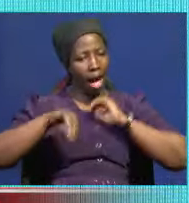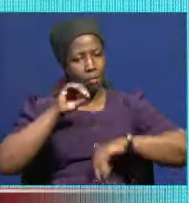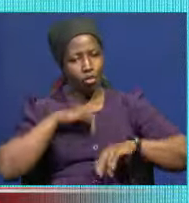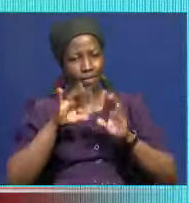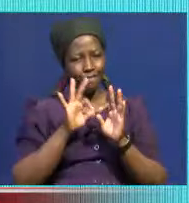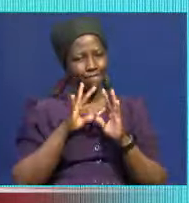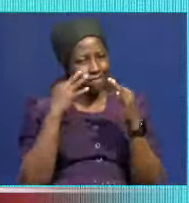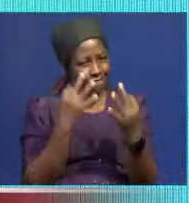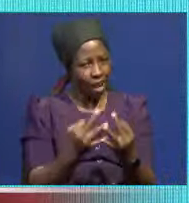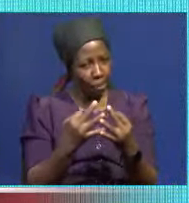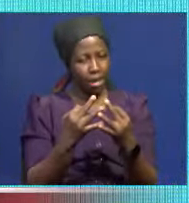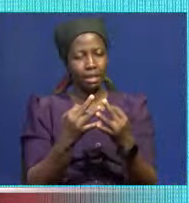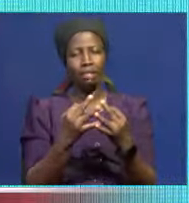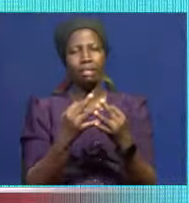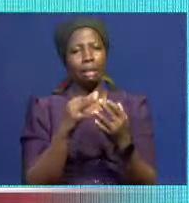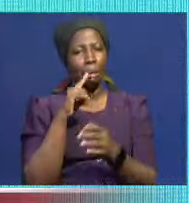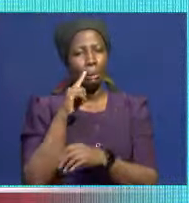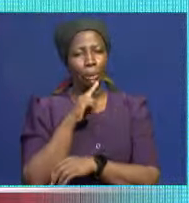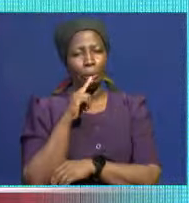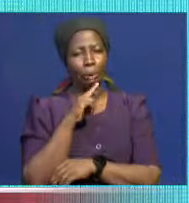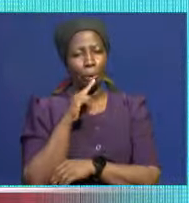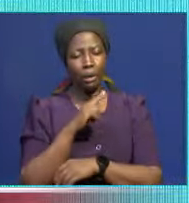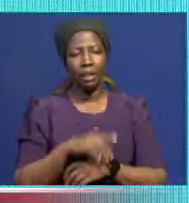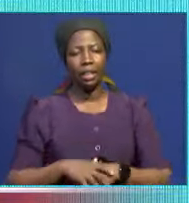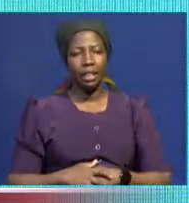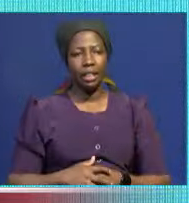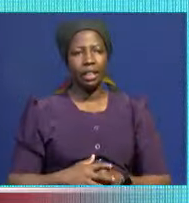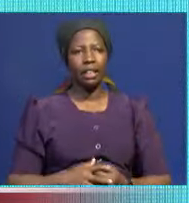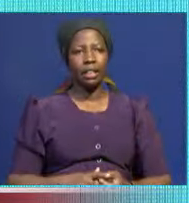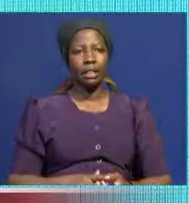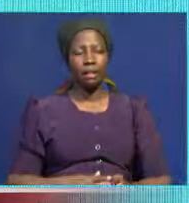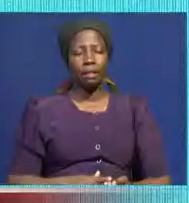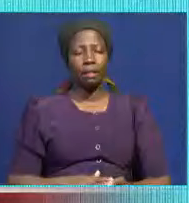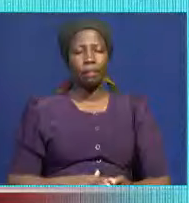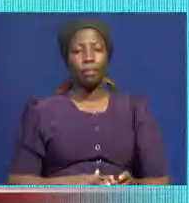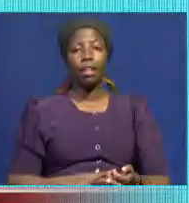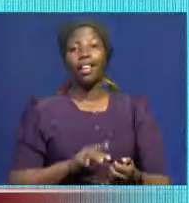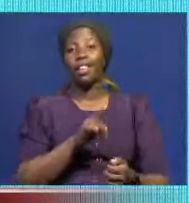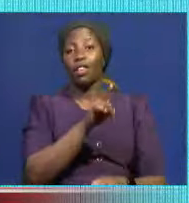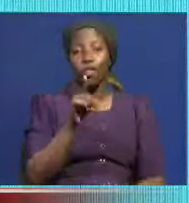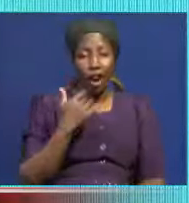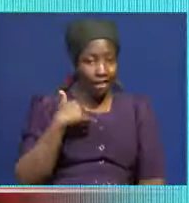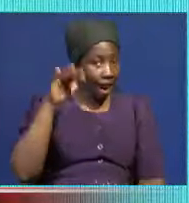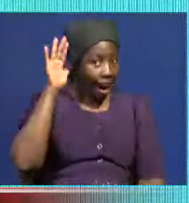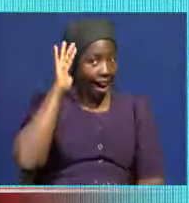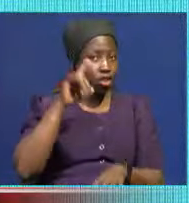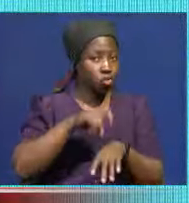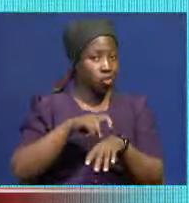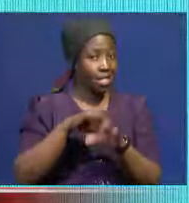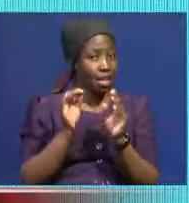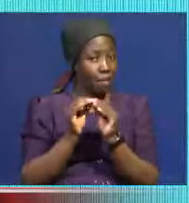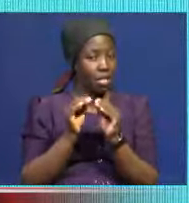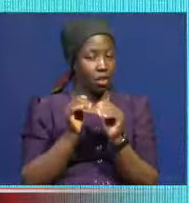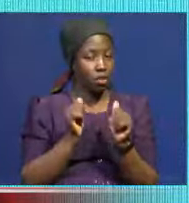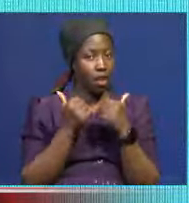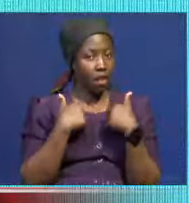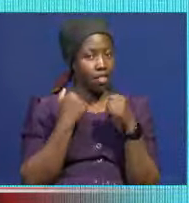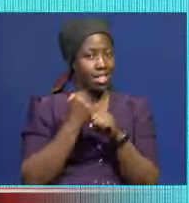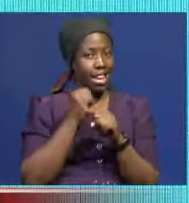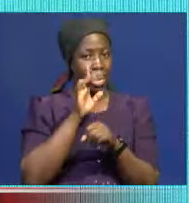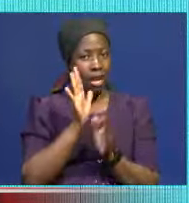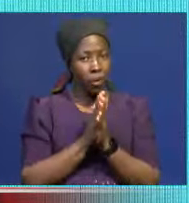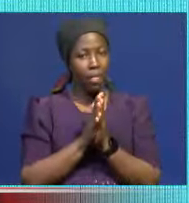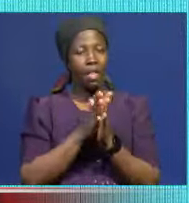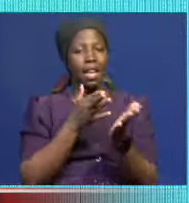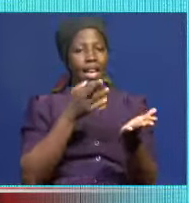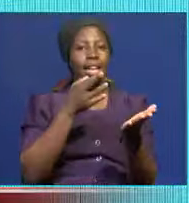decisively and conclusively. As you heard in the meeting we had with the legislators and